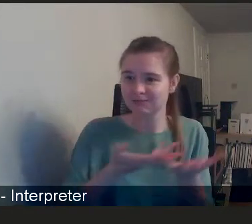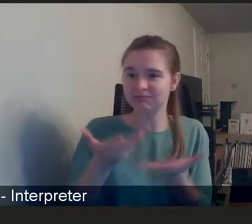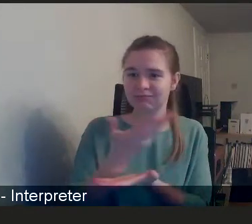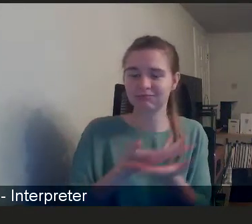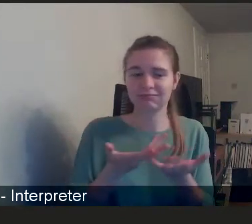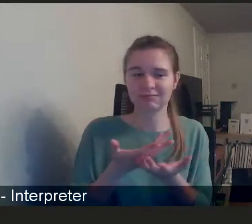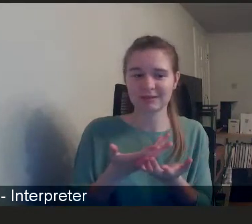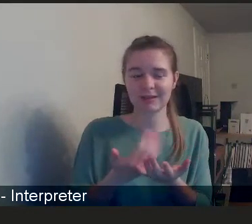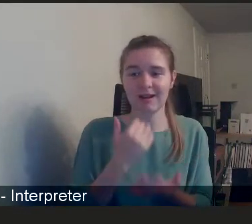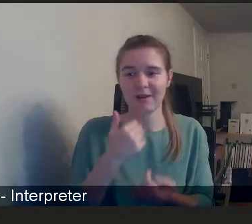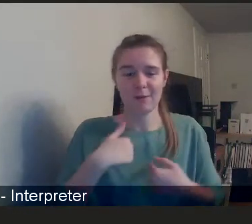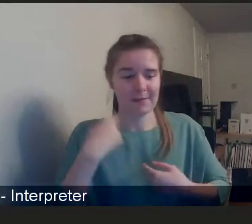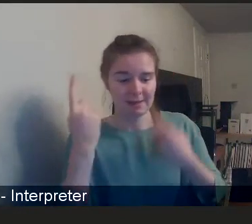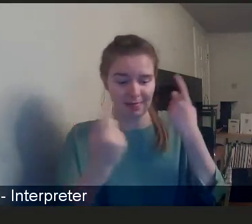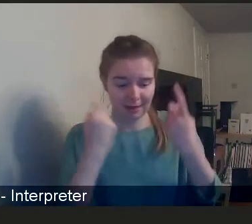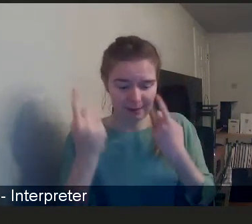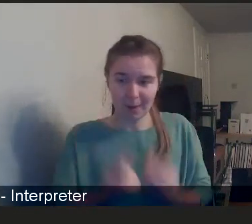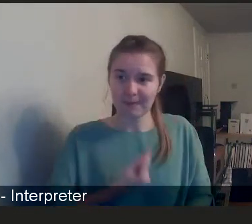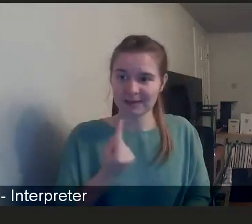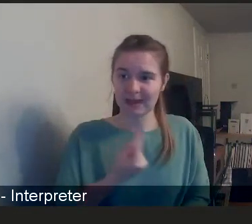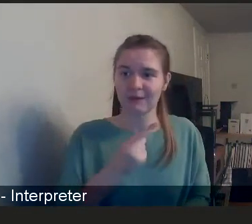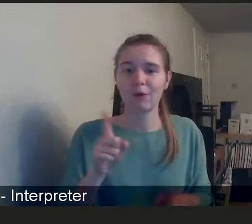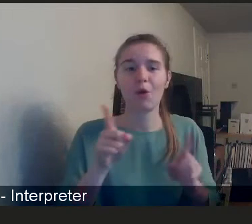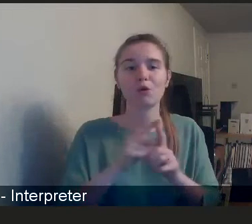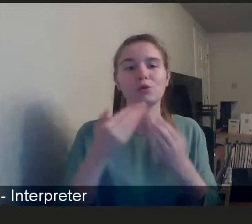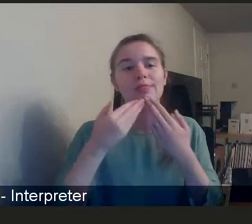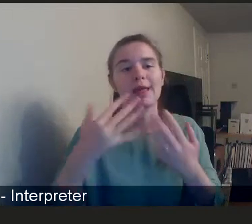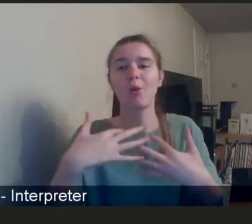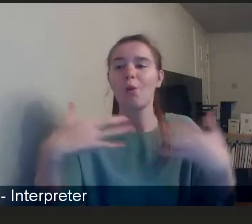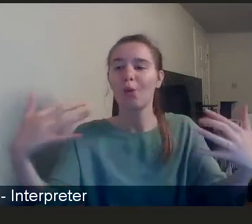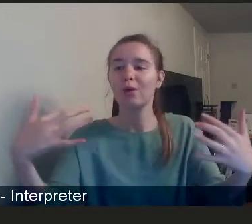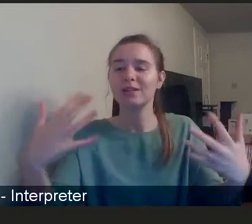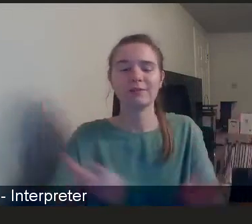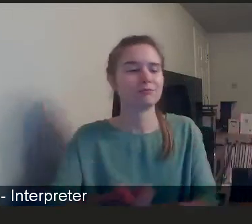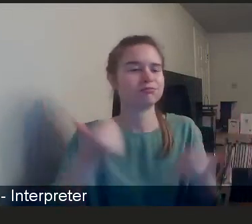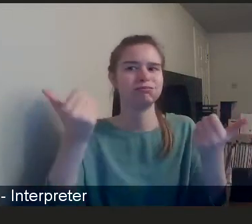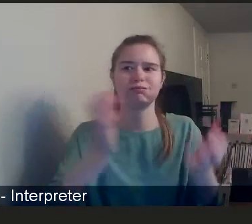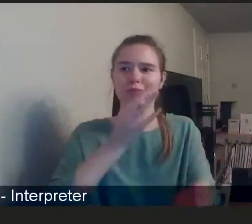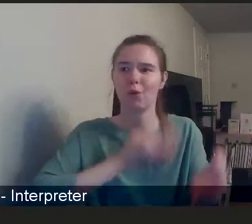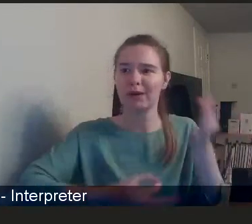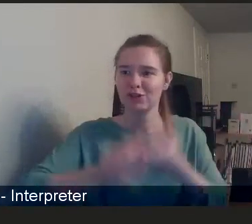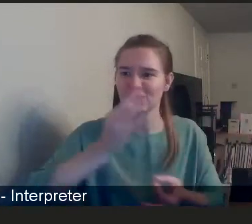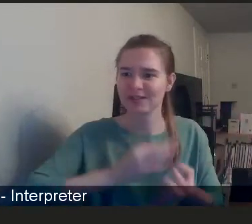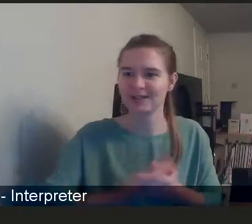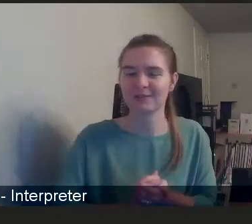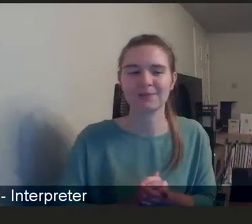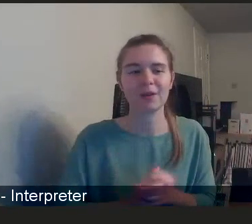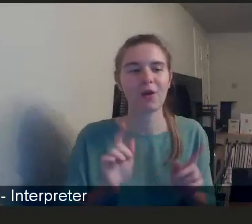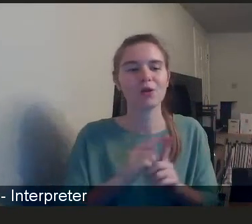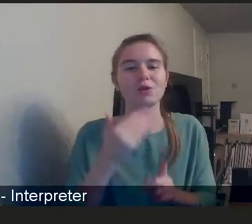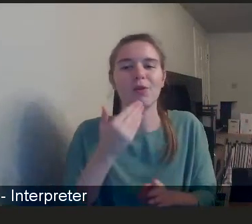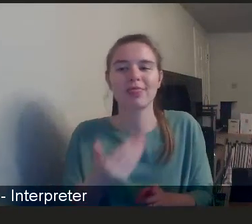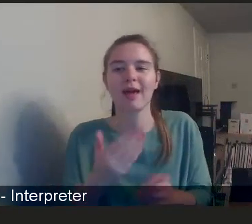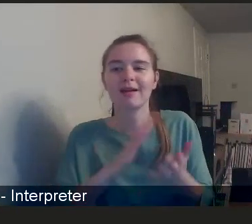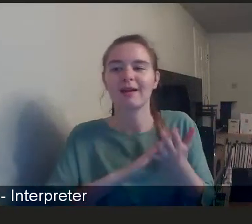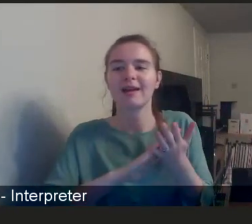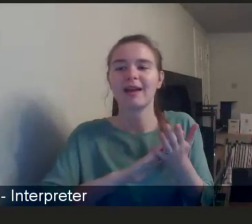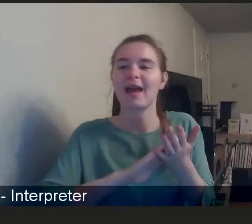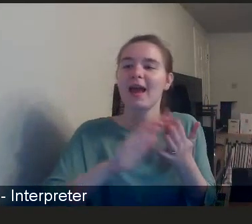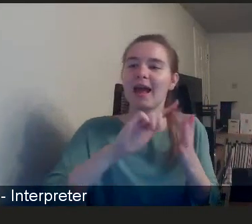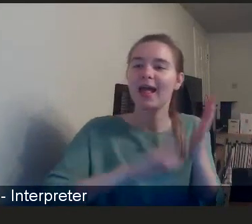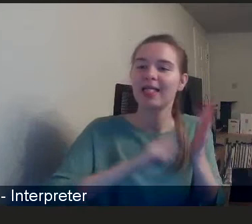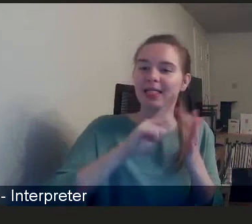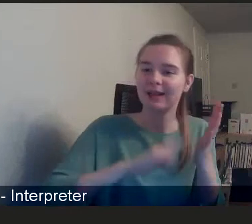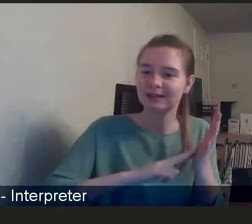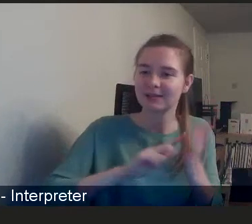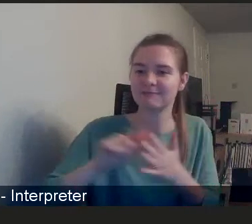given me an awful lot to think about and thank the audience as well for some great questions. Can I also thank Helen Dunipace and Heather Graham who have been